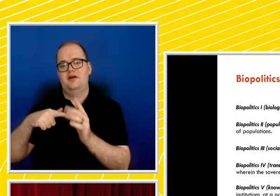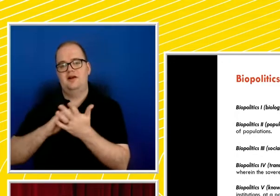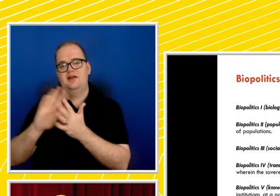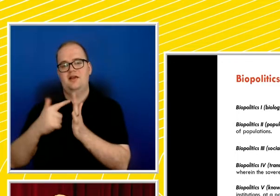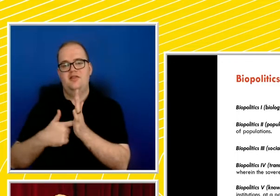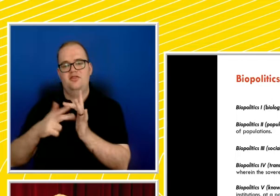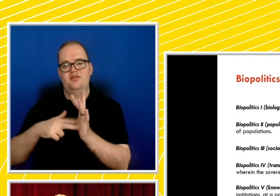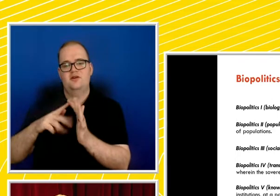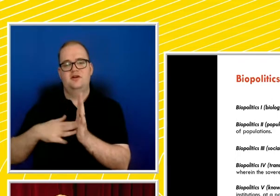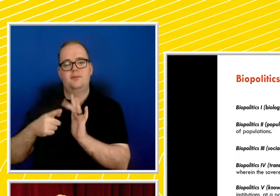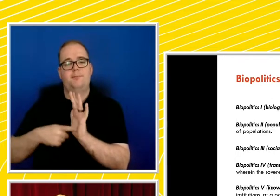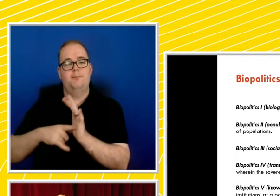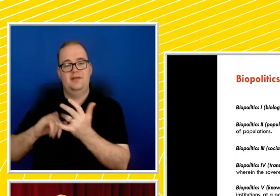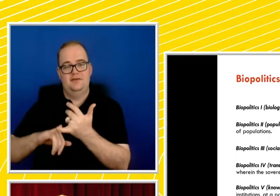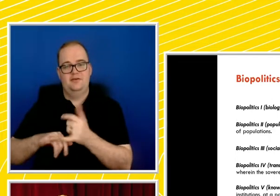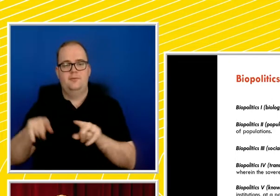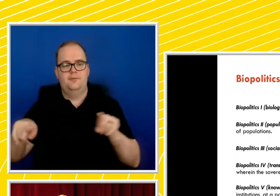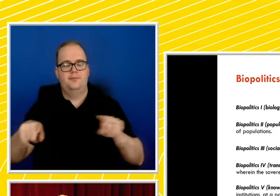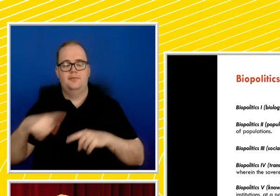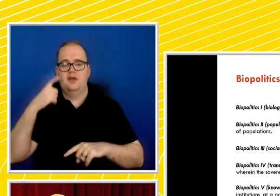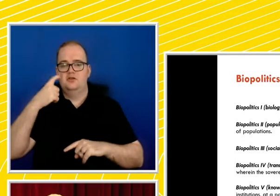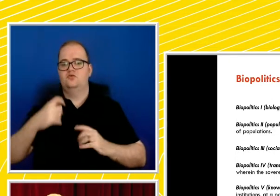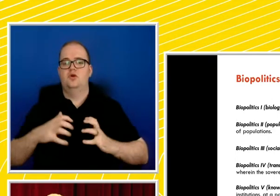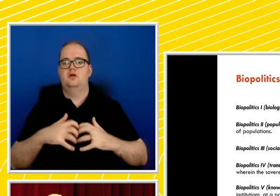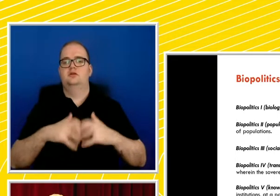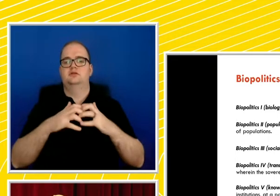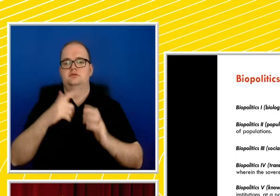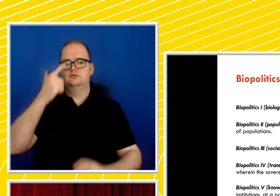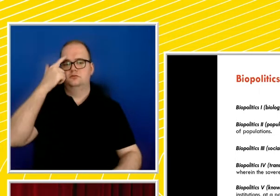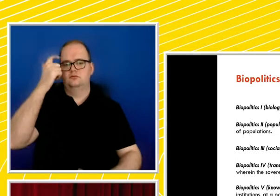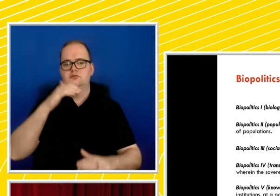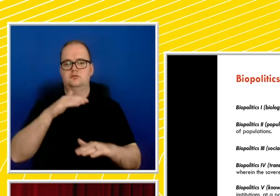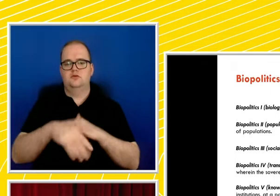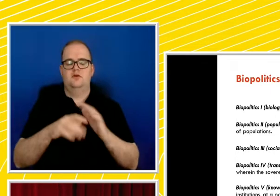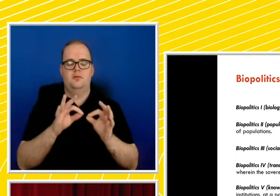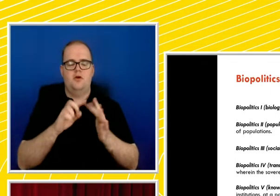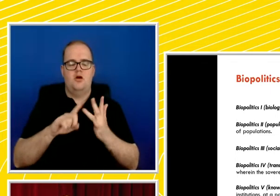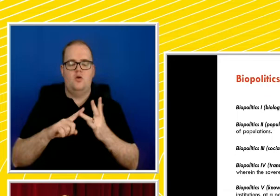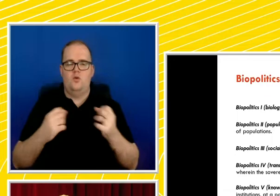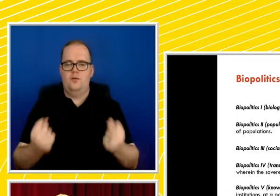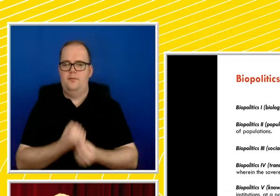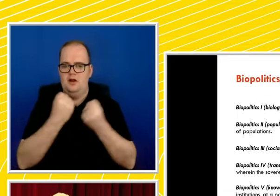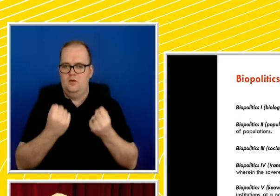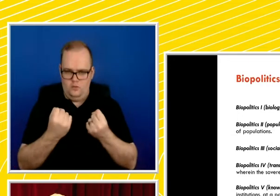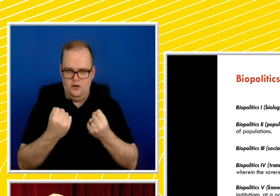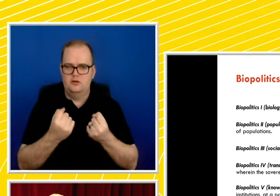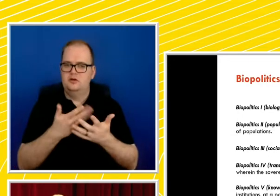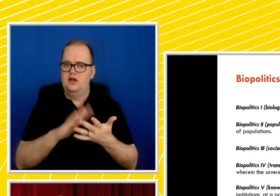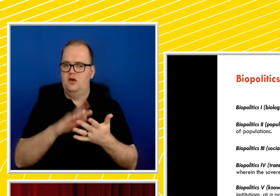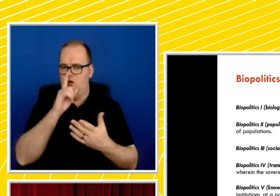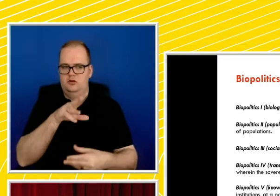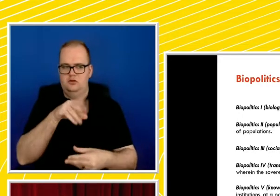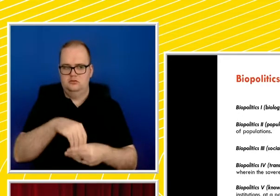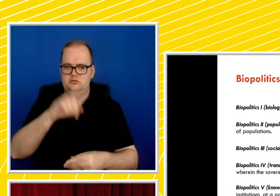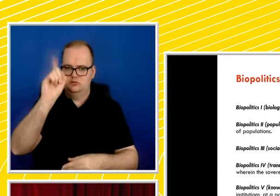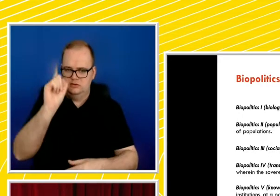tried to establish a taxonomy of the polysemous nature of biopower. There are different ways in which biopolitics and biopower can be